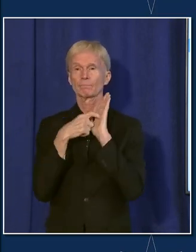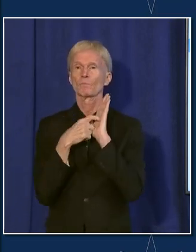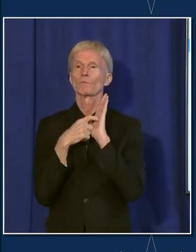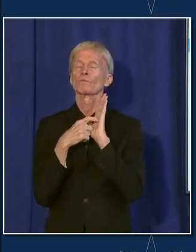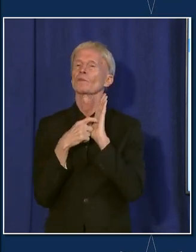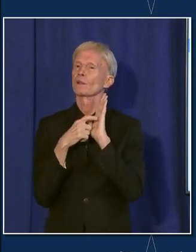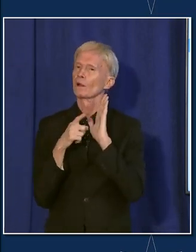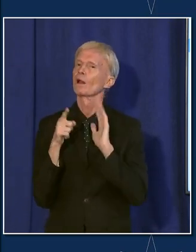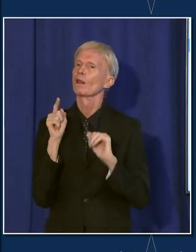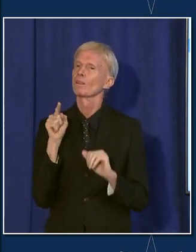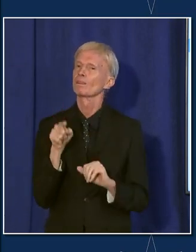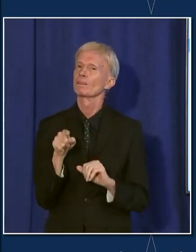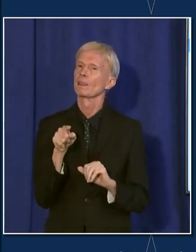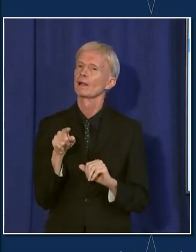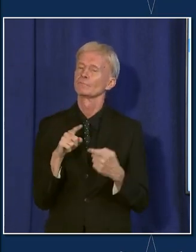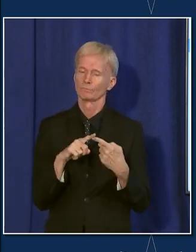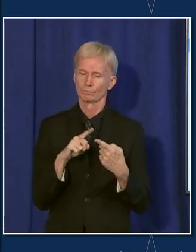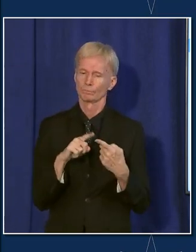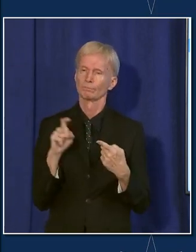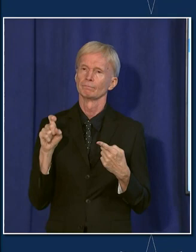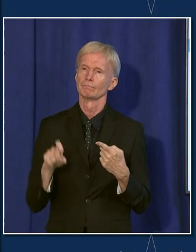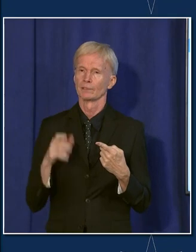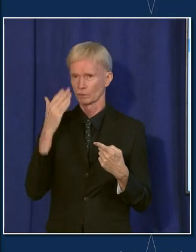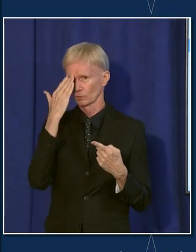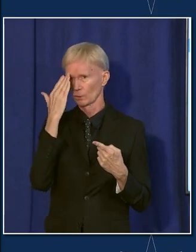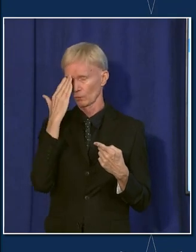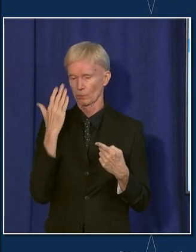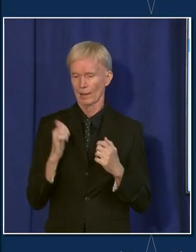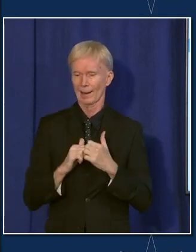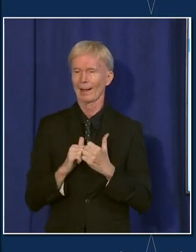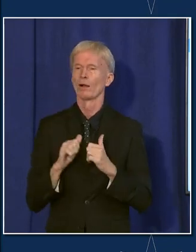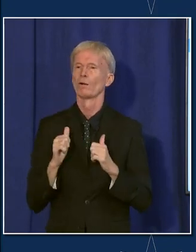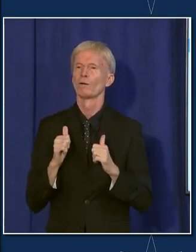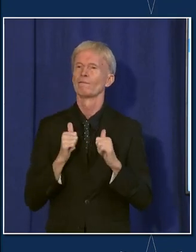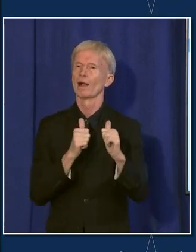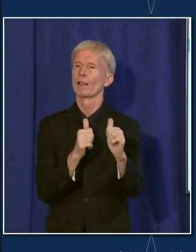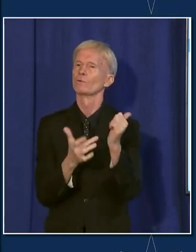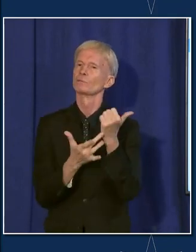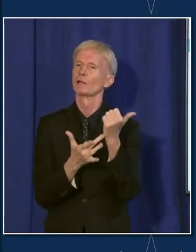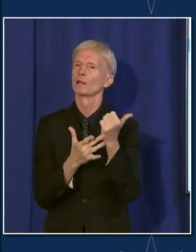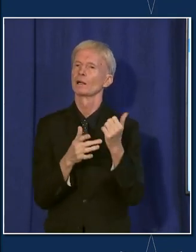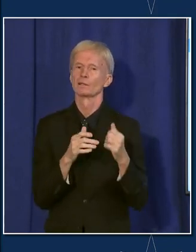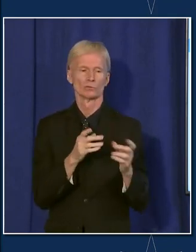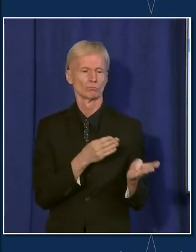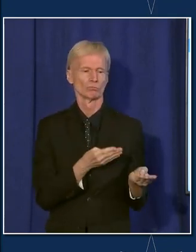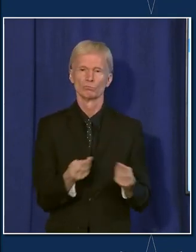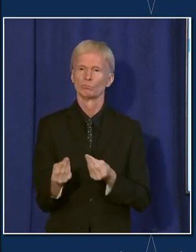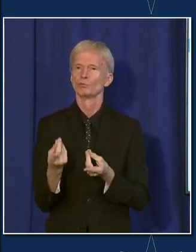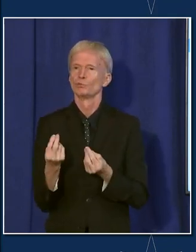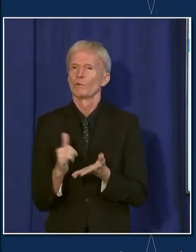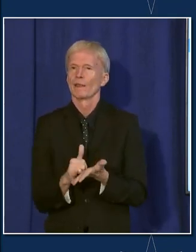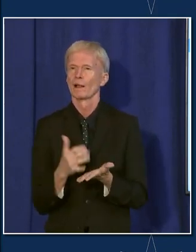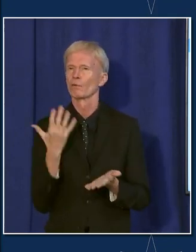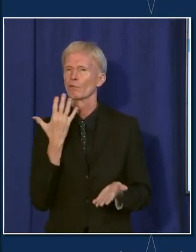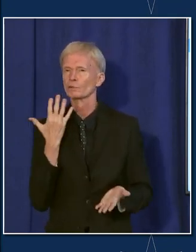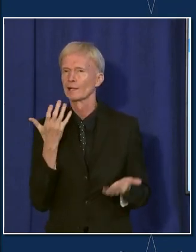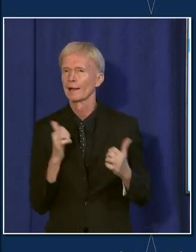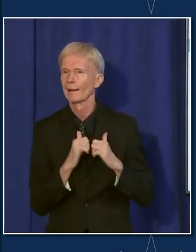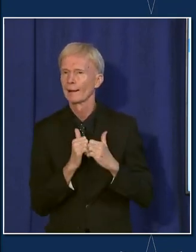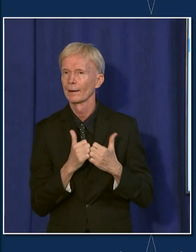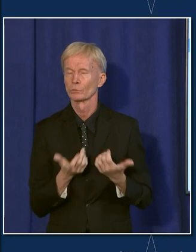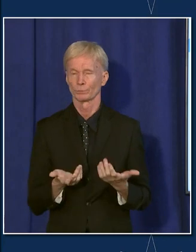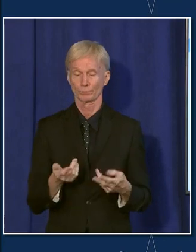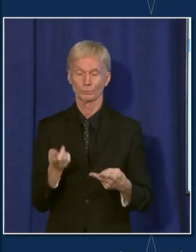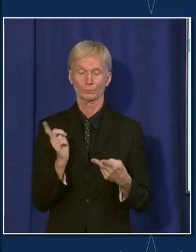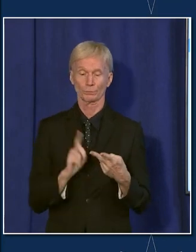would, A, want to make sure there was a way to implement from a tech standpoint. We've been thinking about what some of that looks like. I think